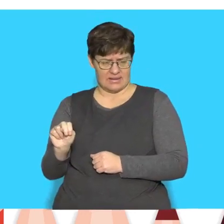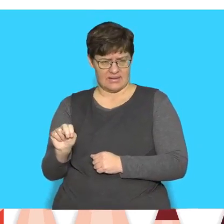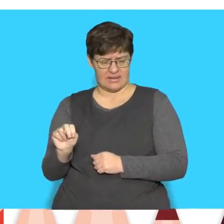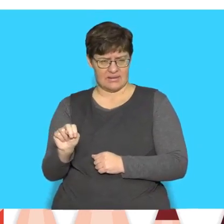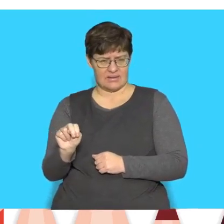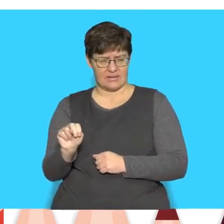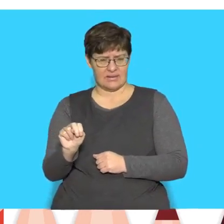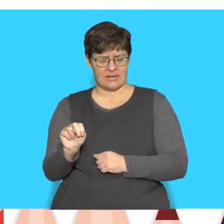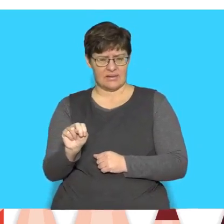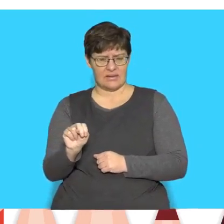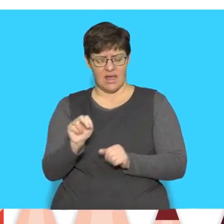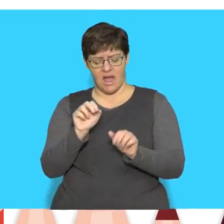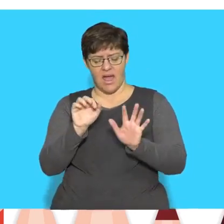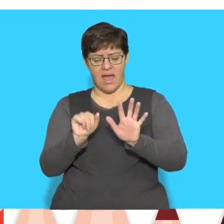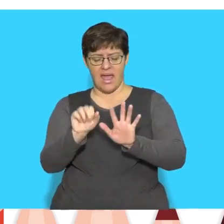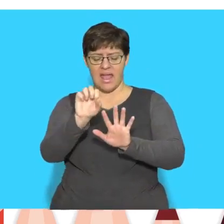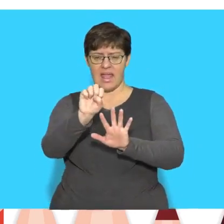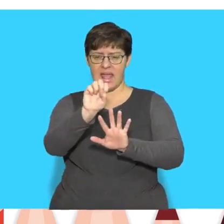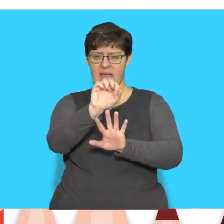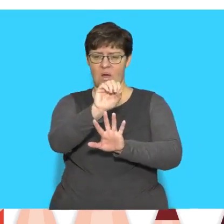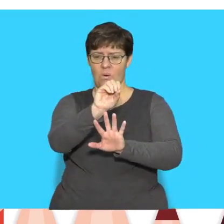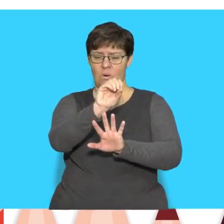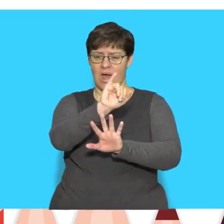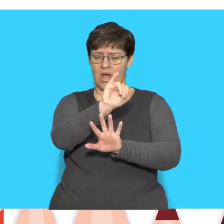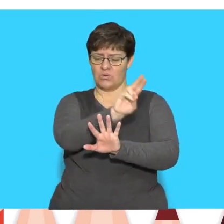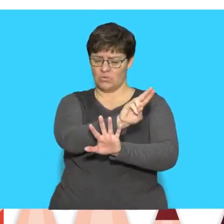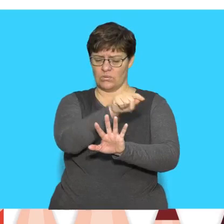Which vowel did you hear in the middle?